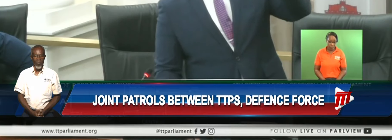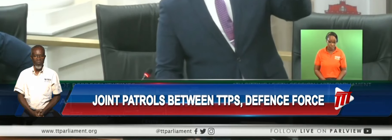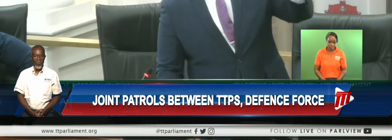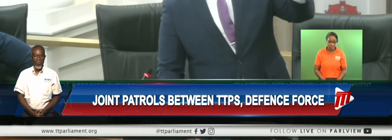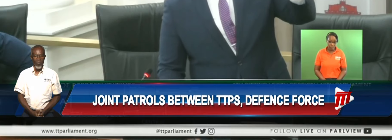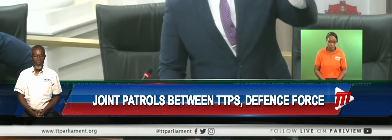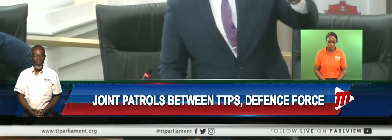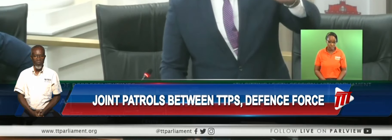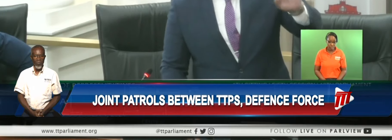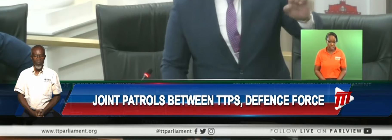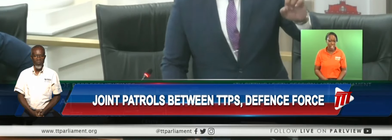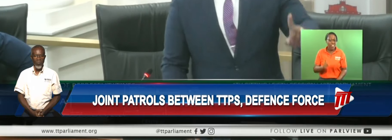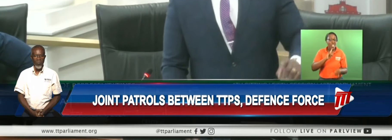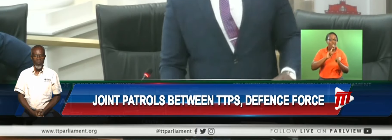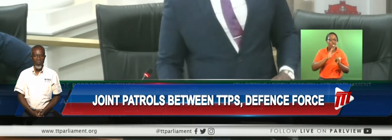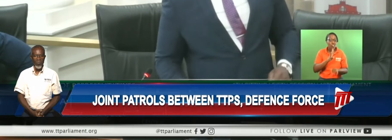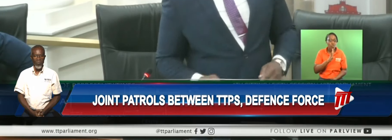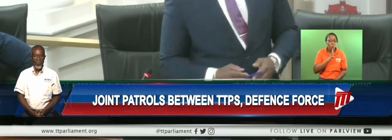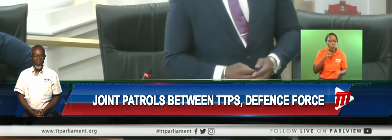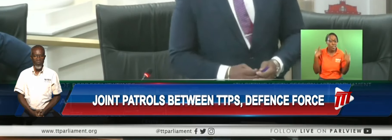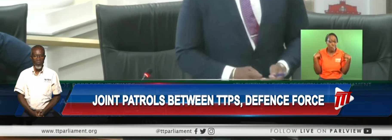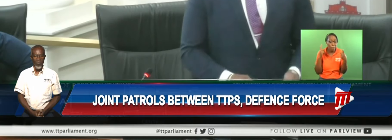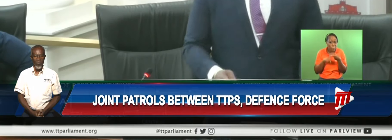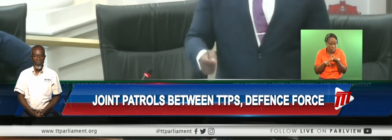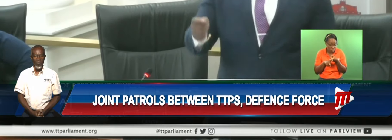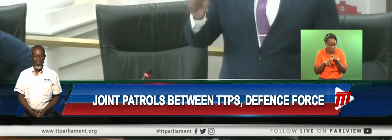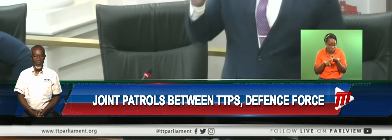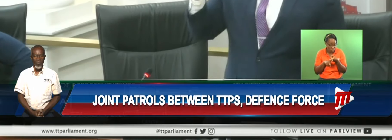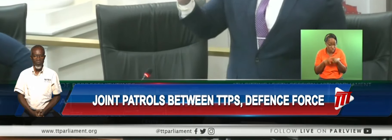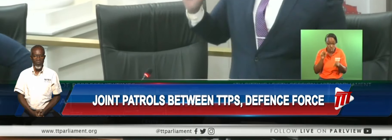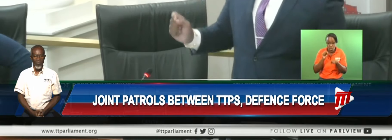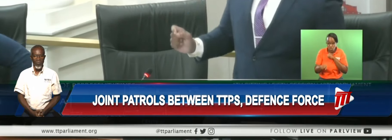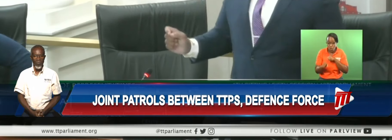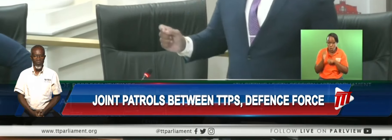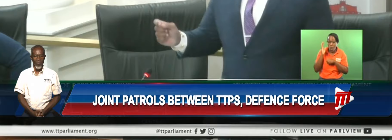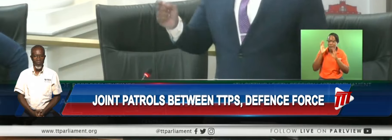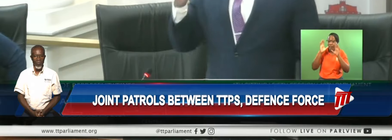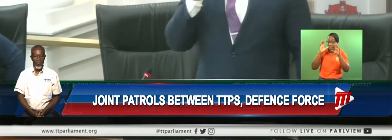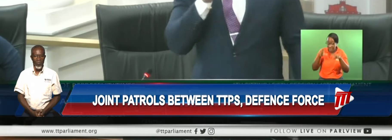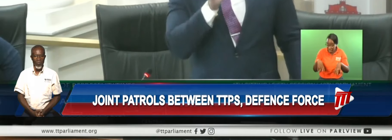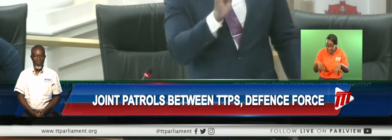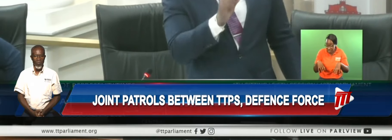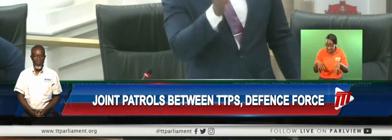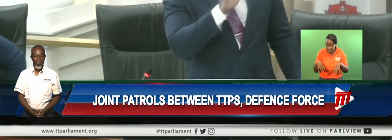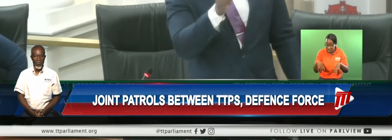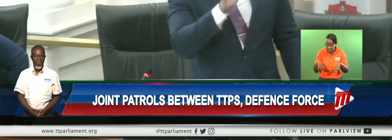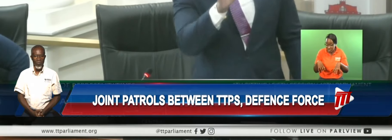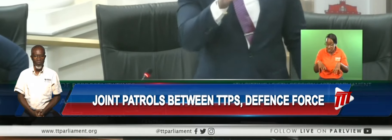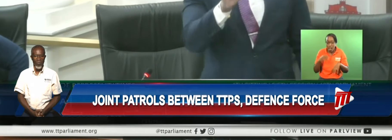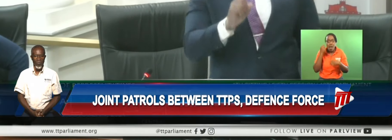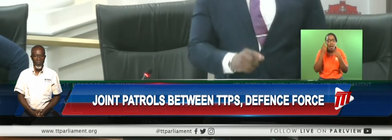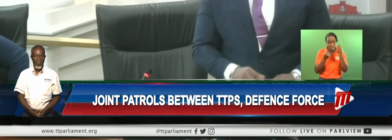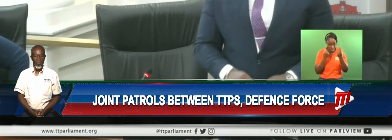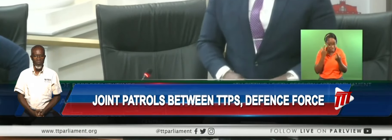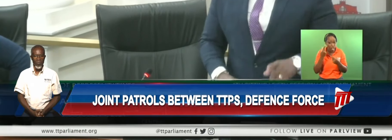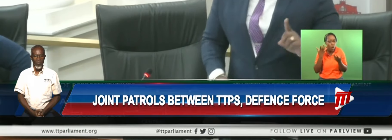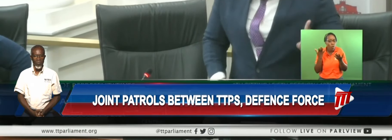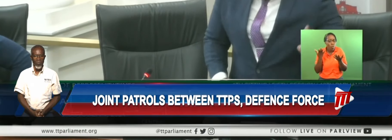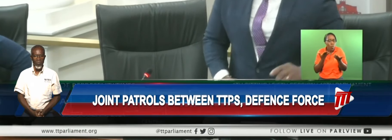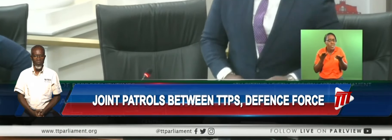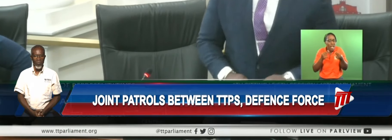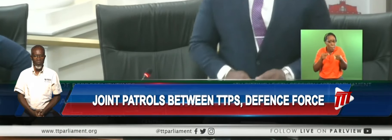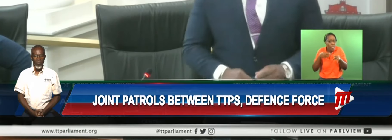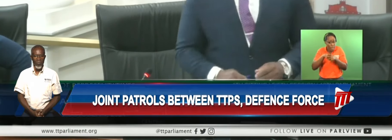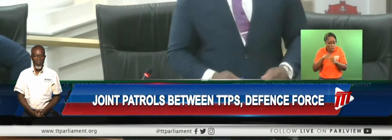They habla Español. So, we will be able... We will be able to understand what is going